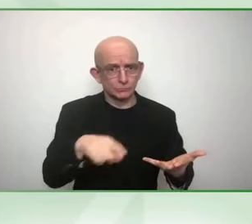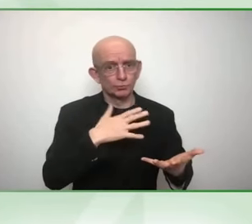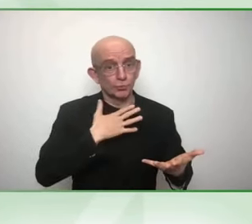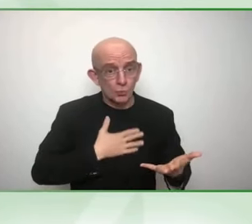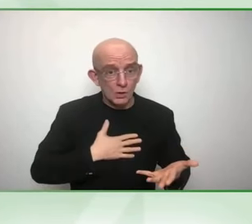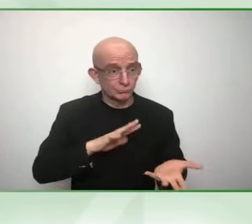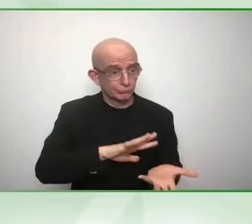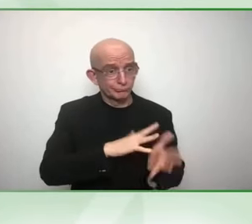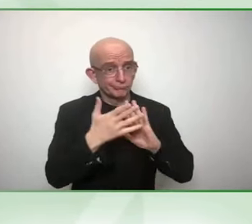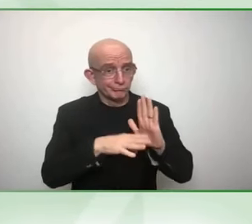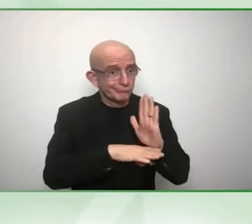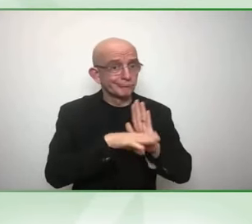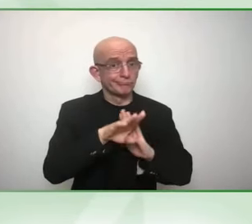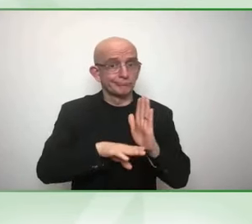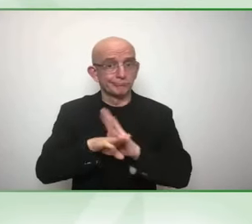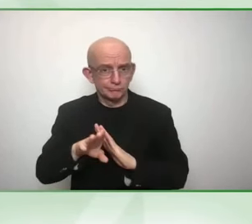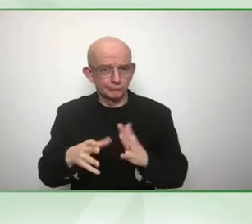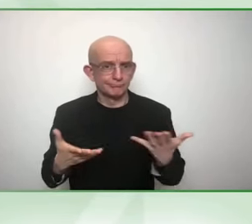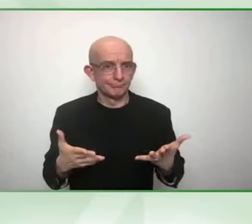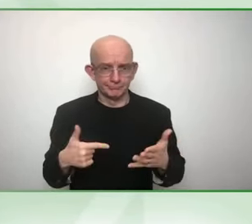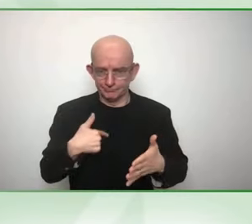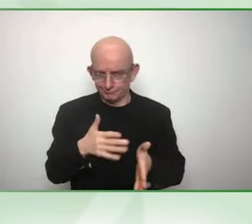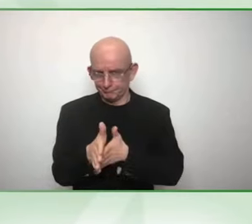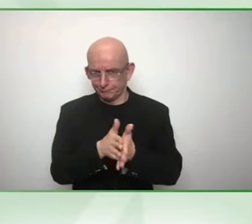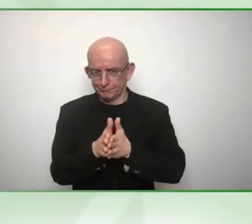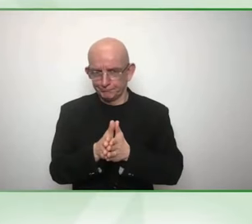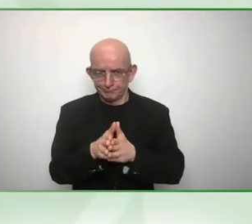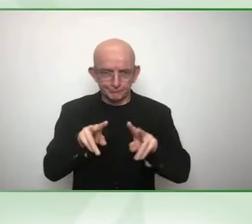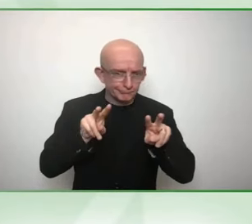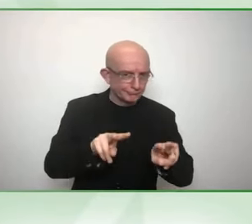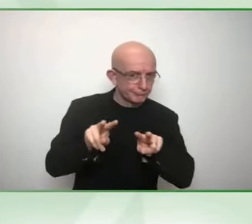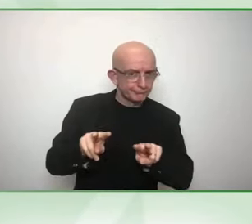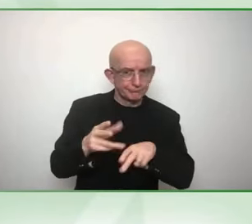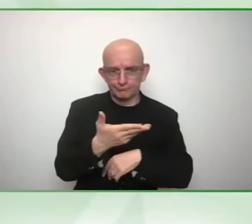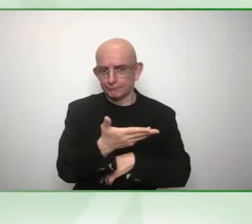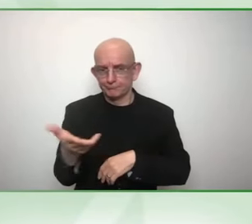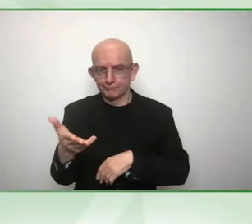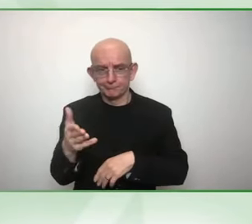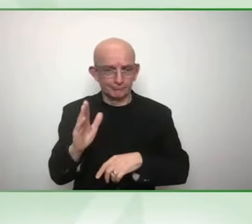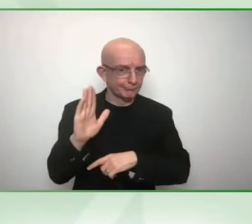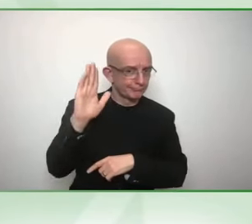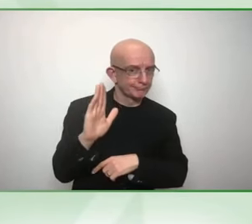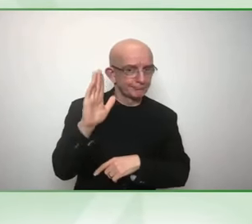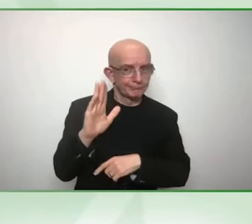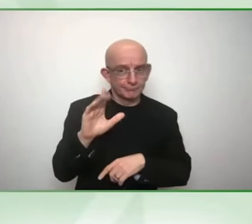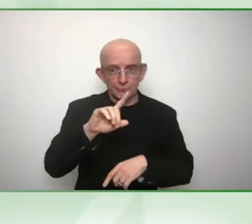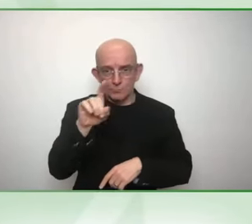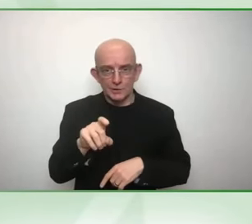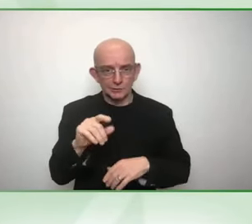Thank you, Sumida. Aiko, we would now love to hear from you and your perspectives in Bangkok.